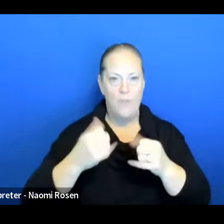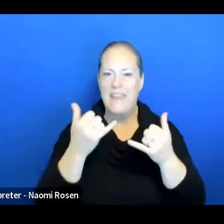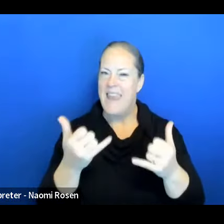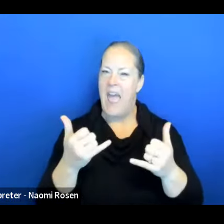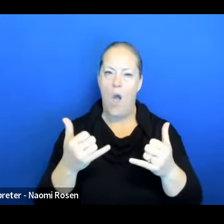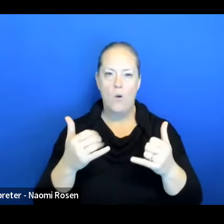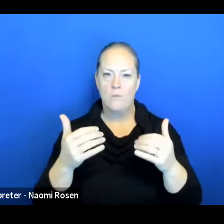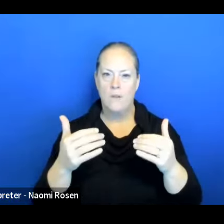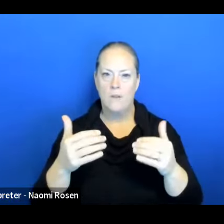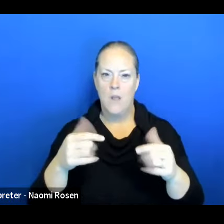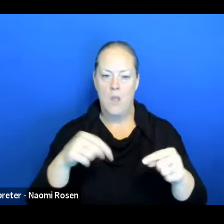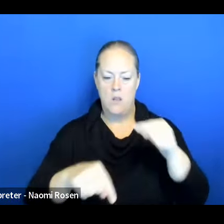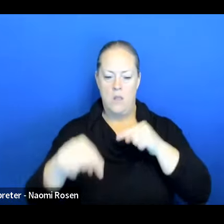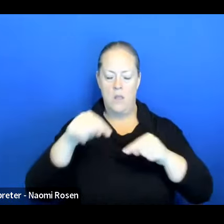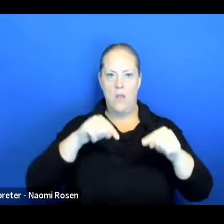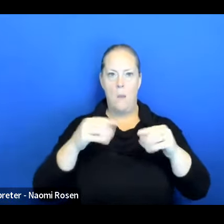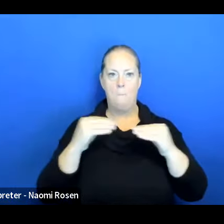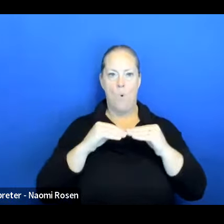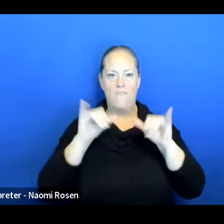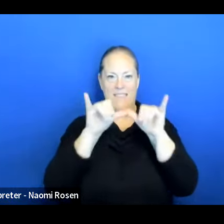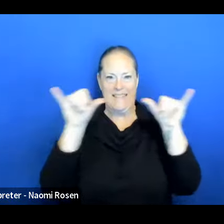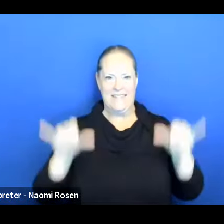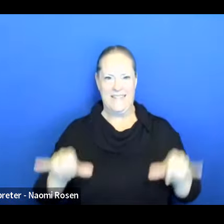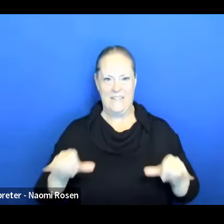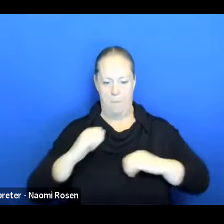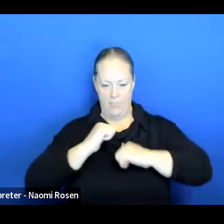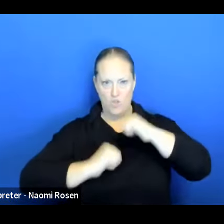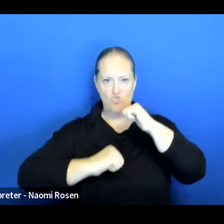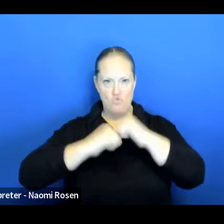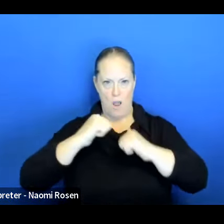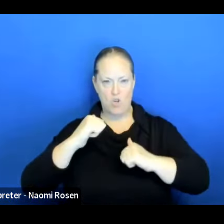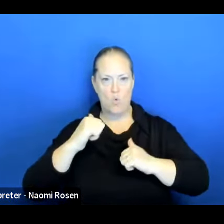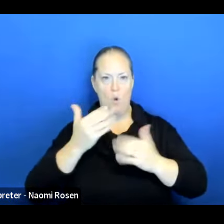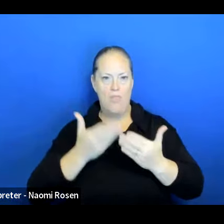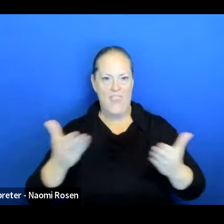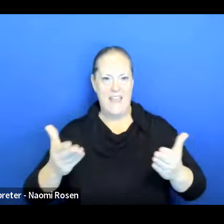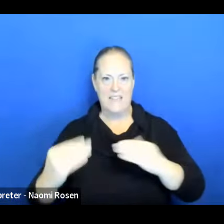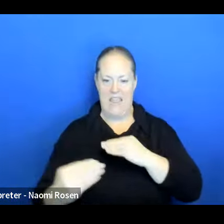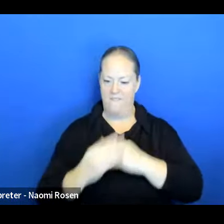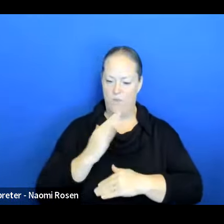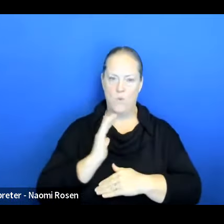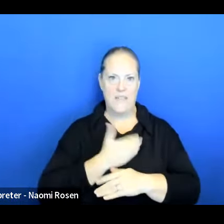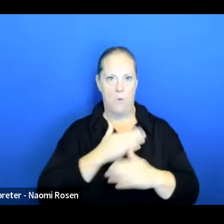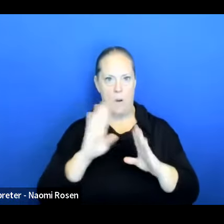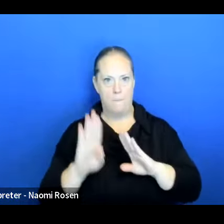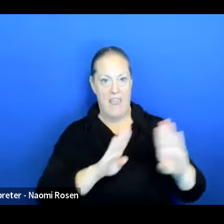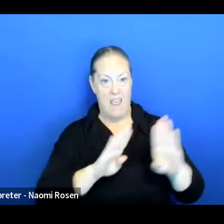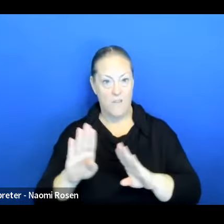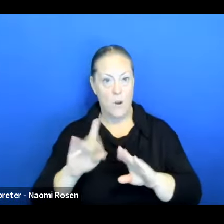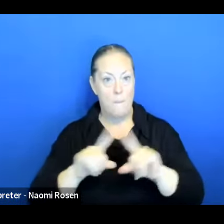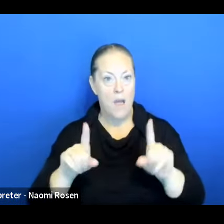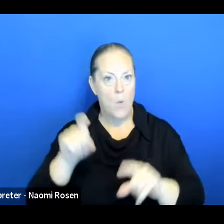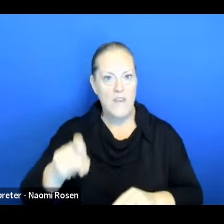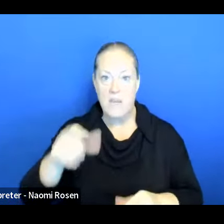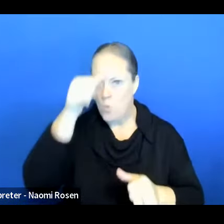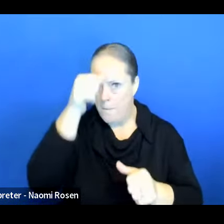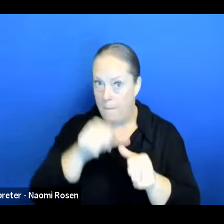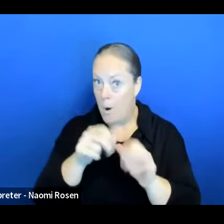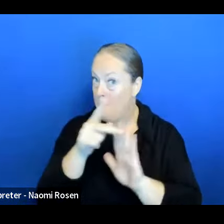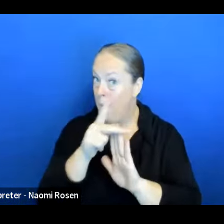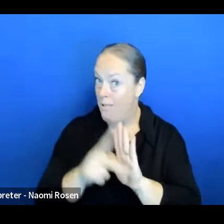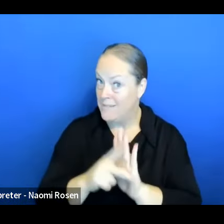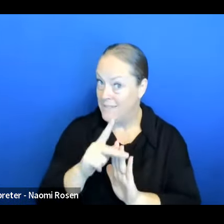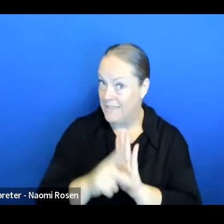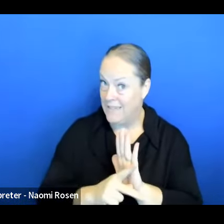level factors that influence our behavior. But we also have to remember policy, right?